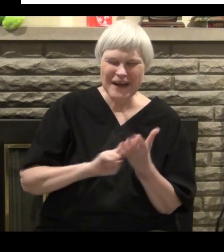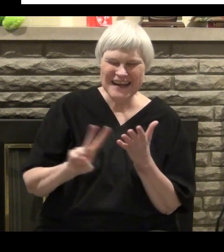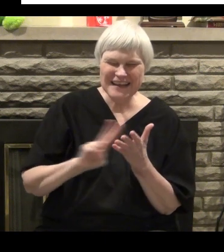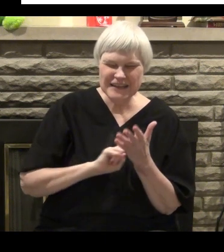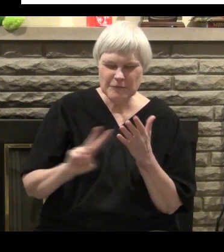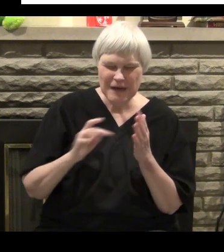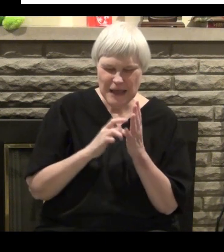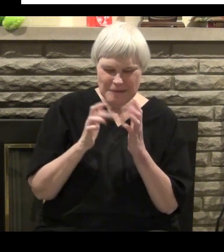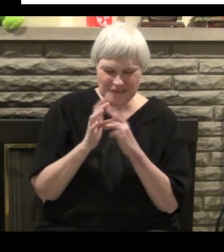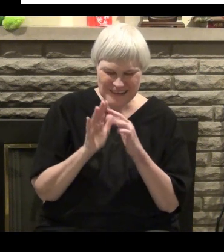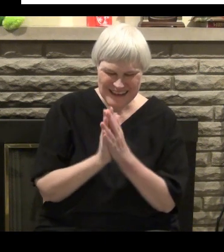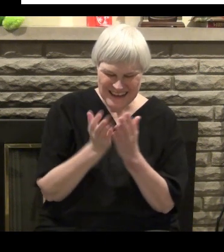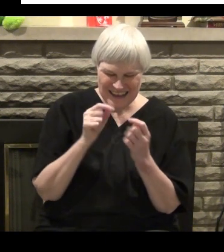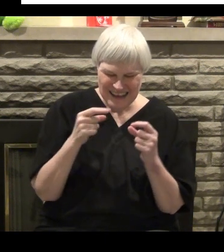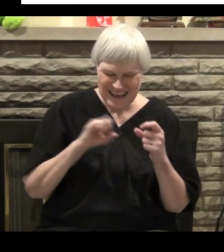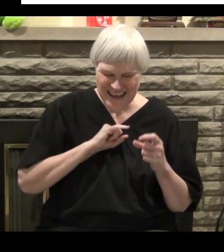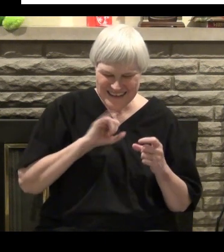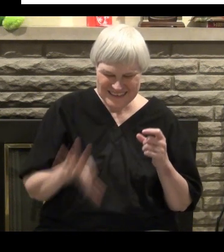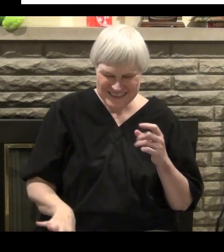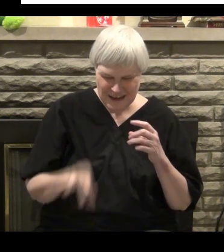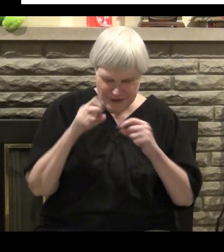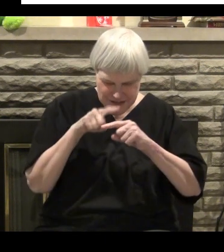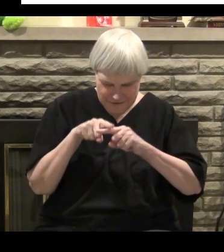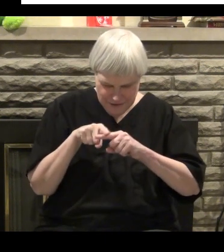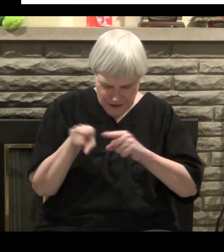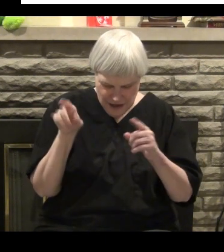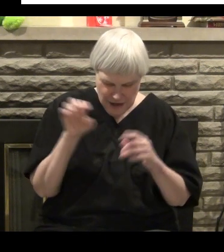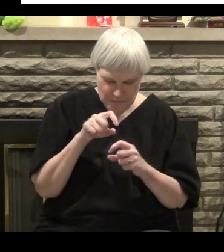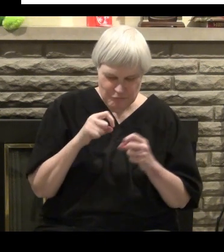Fortunately, after some time in reading through Scripture, I found out differently.